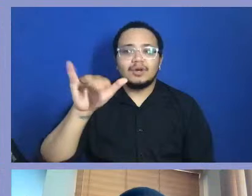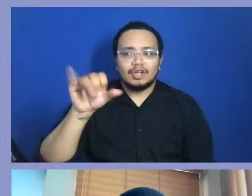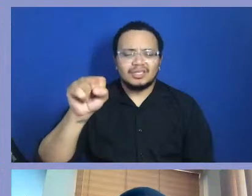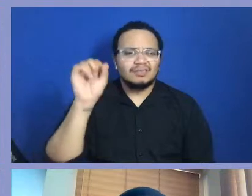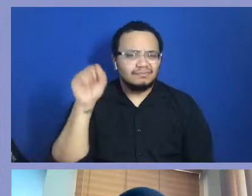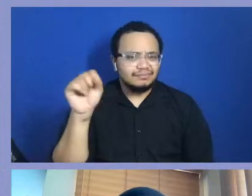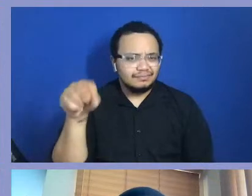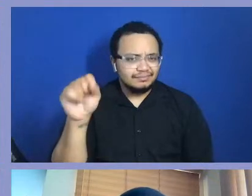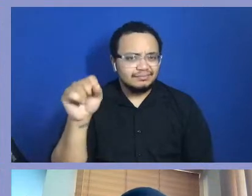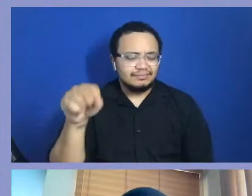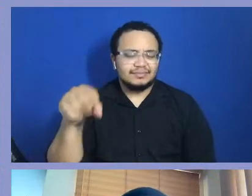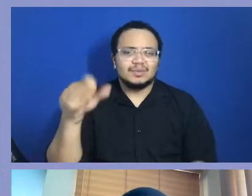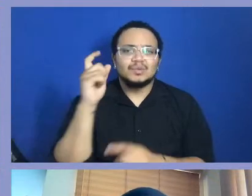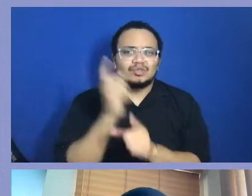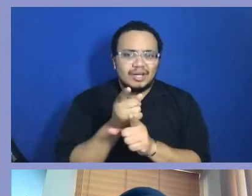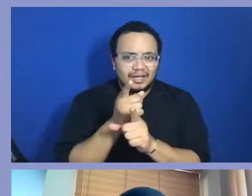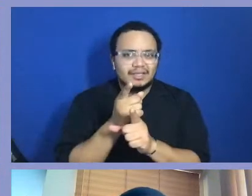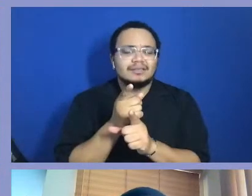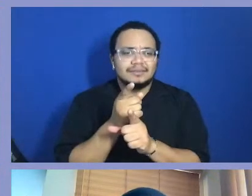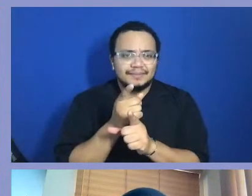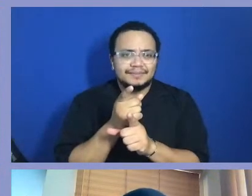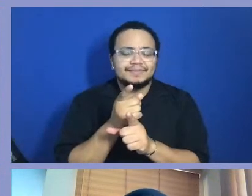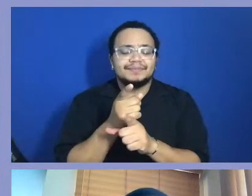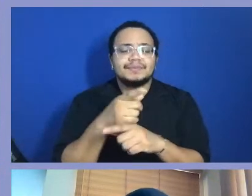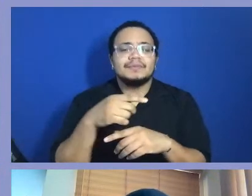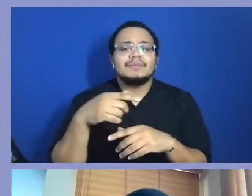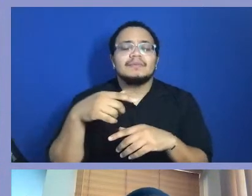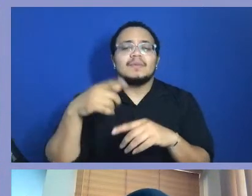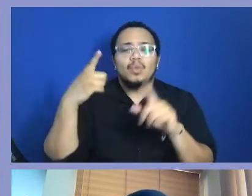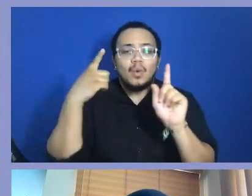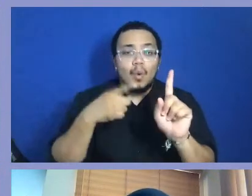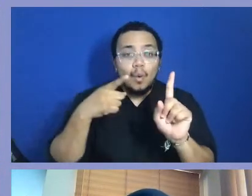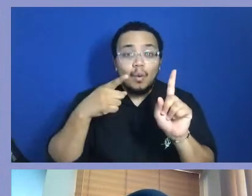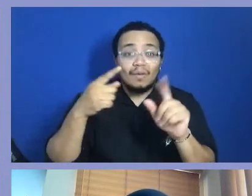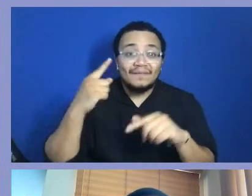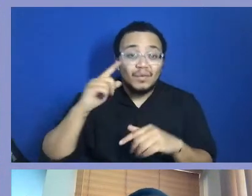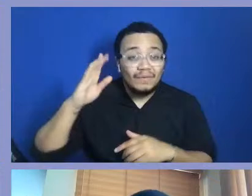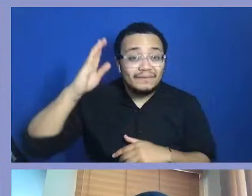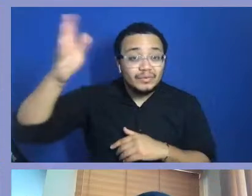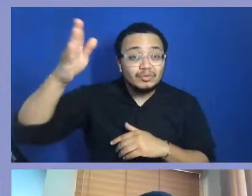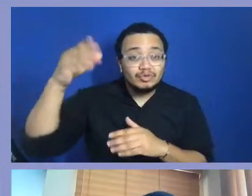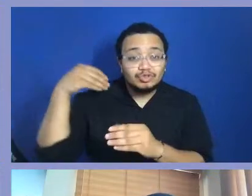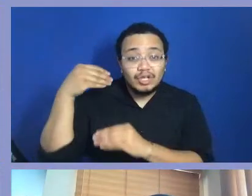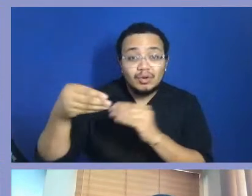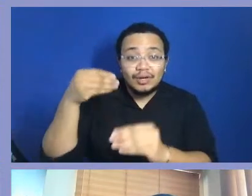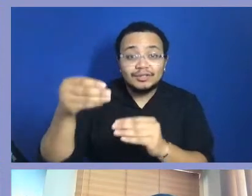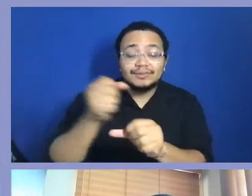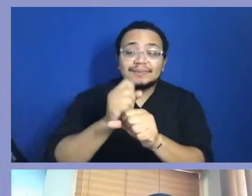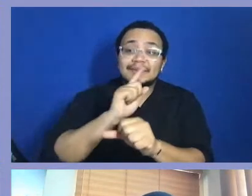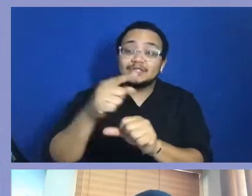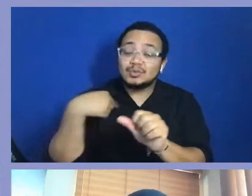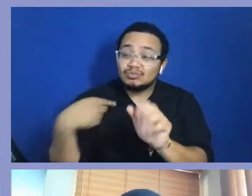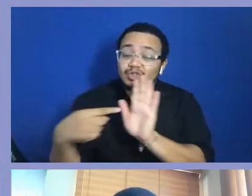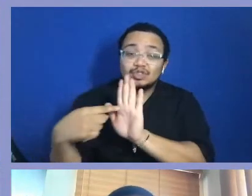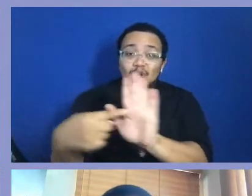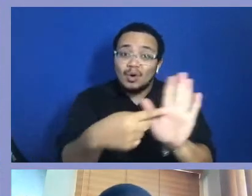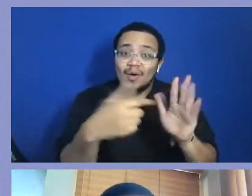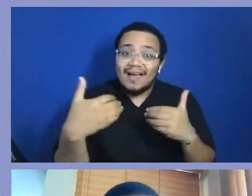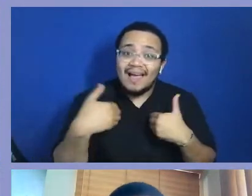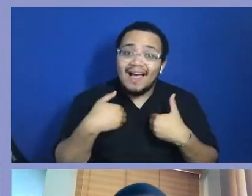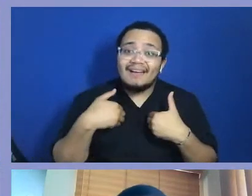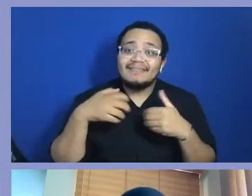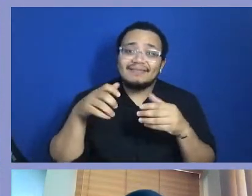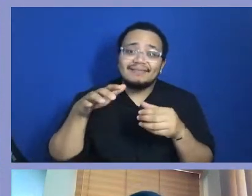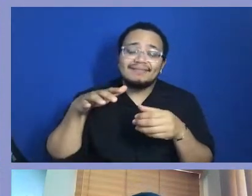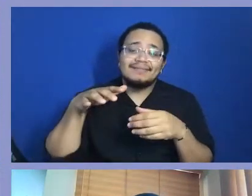make sure that this next generation understands that there are places they can go to be refueled, right? There's a place that